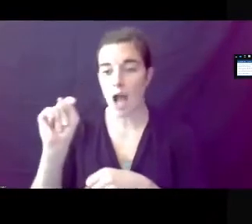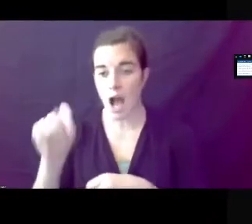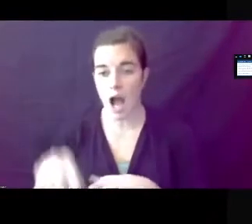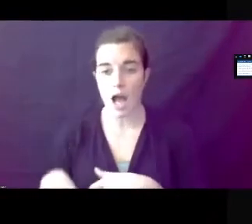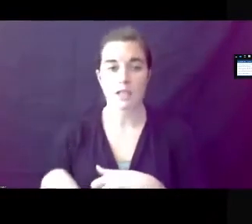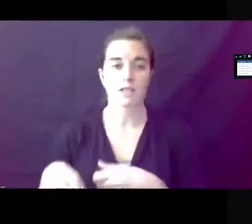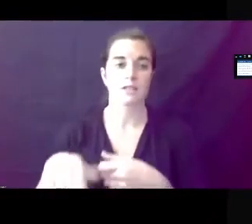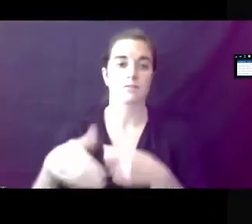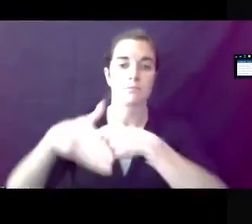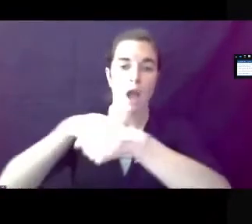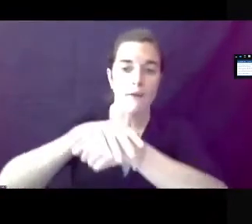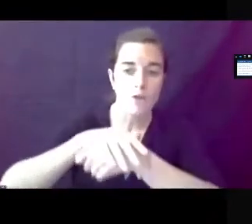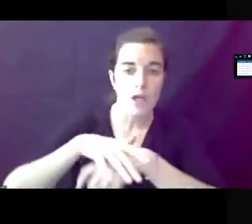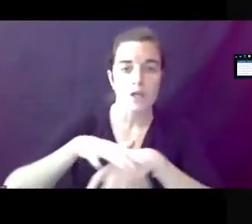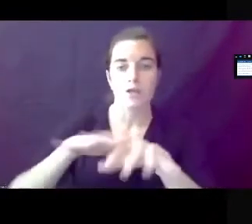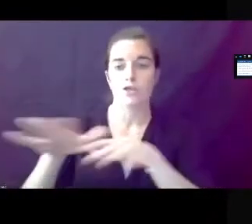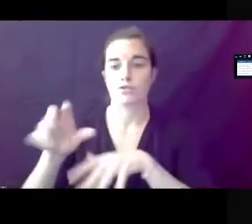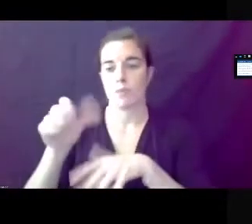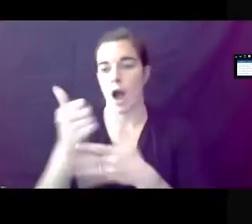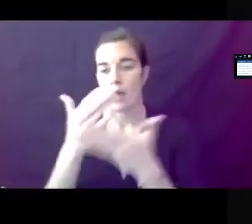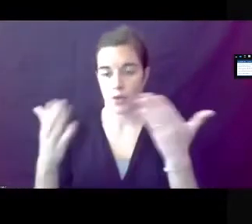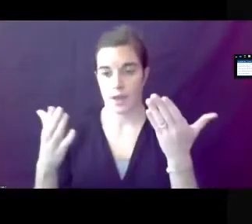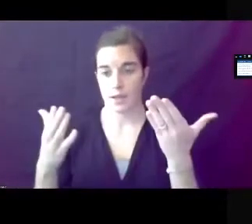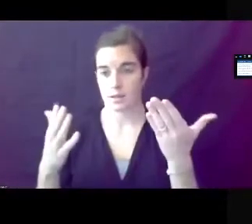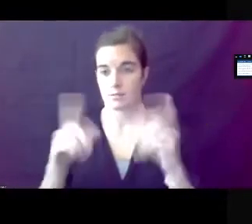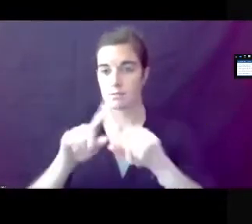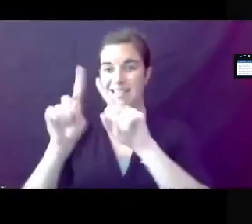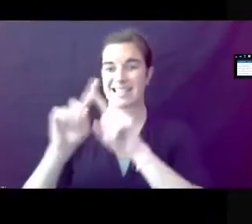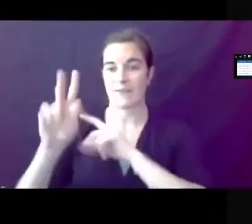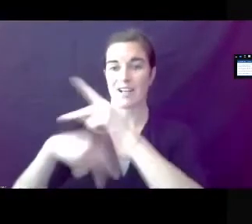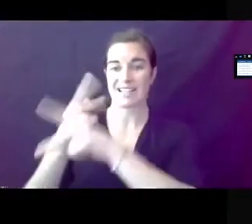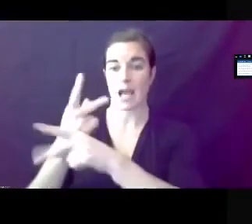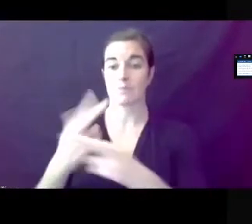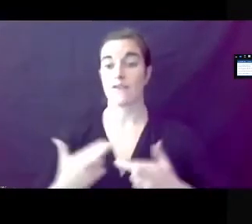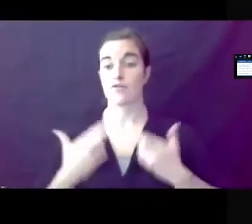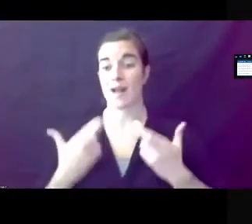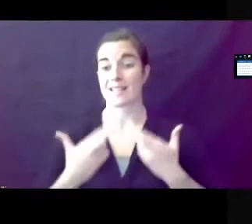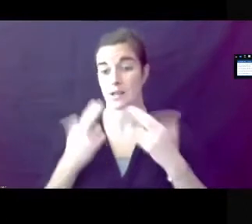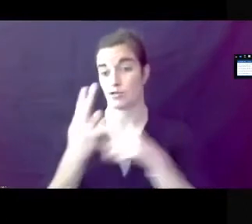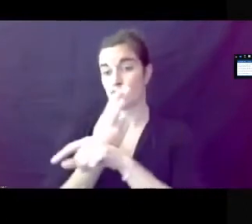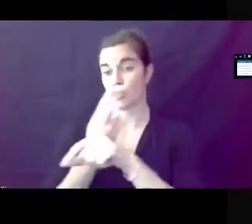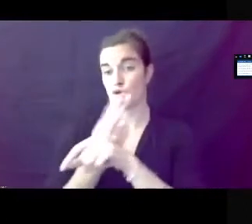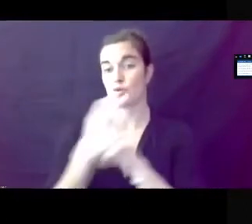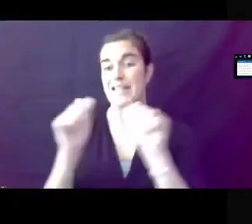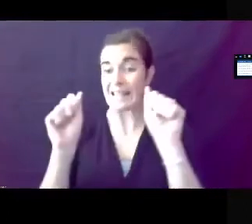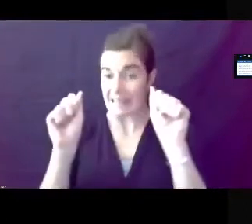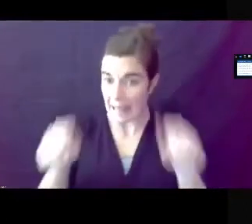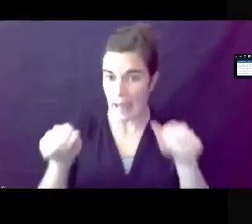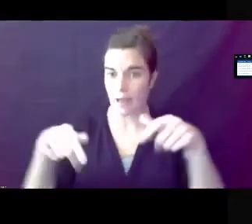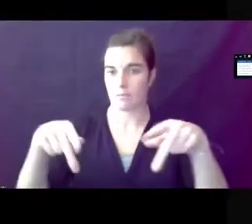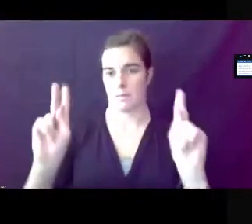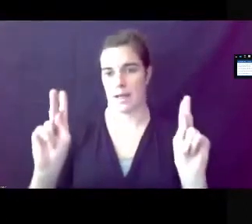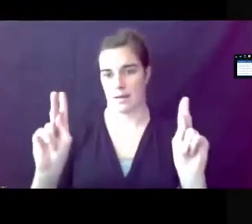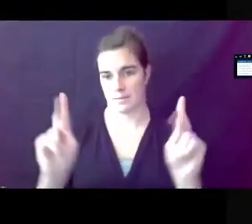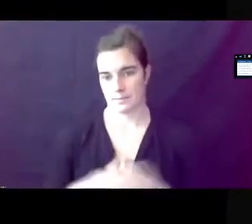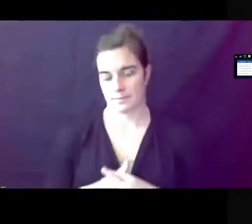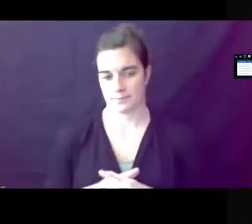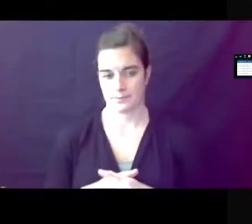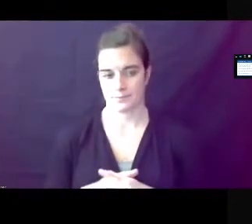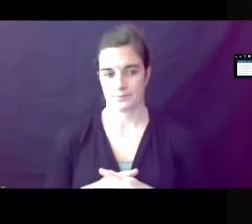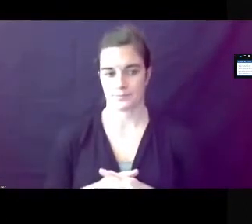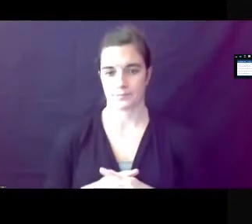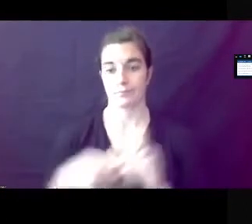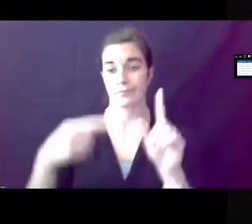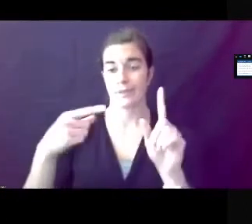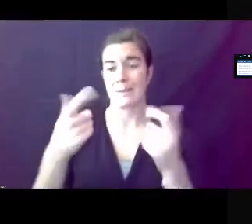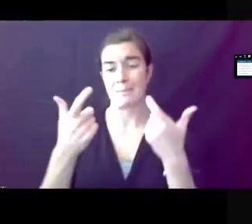lot coverage, and other factors, then different types of residential uses could be permitted. The principal